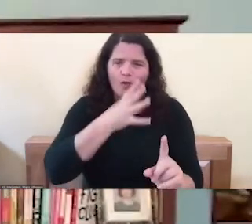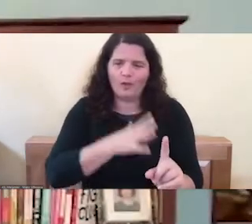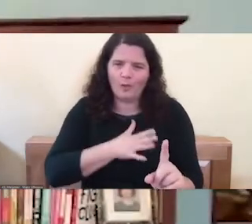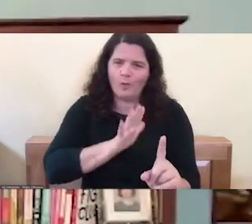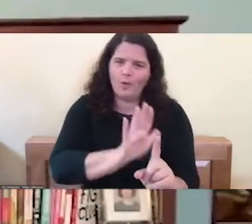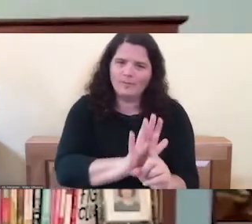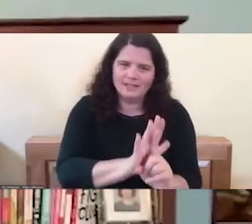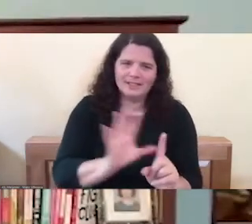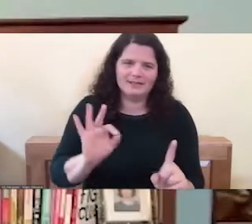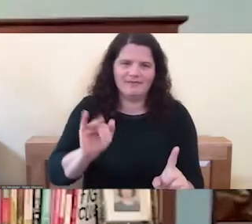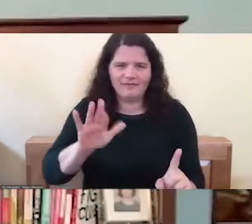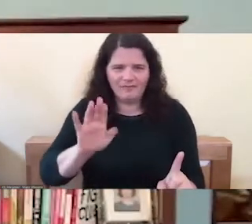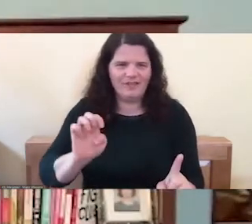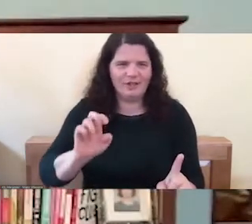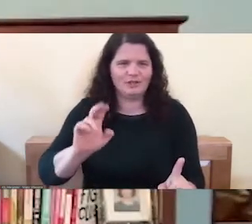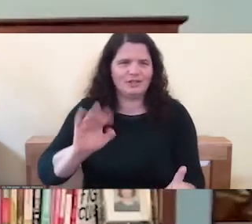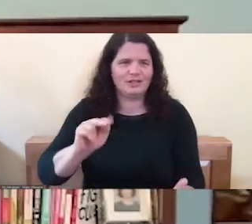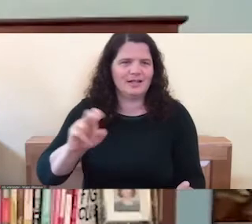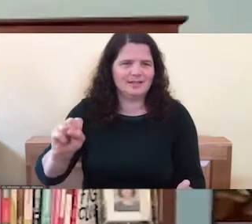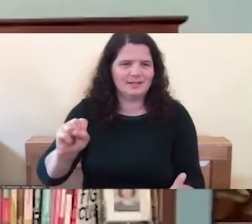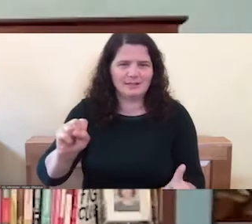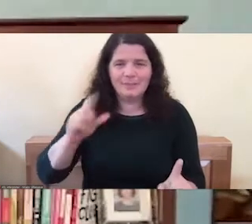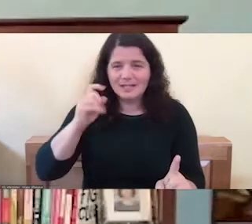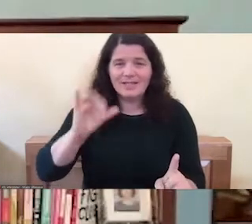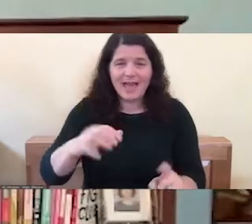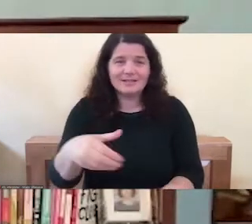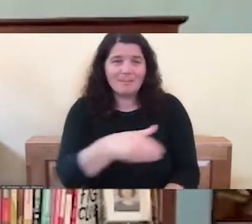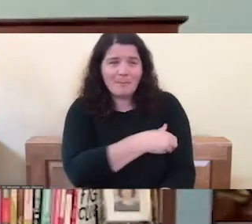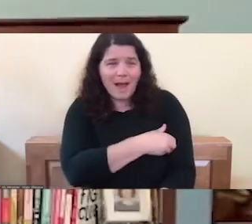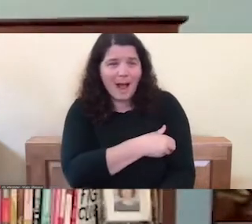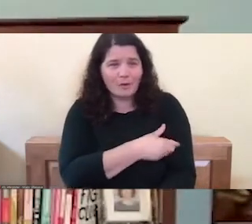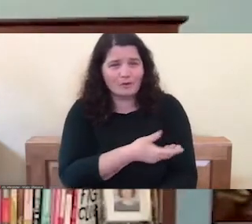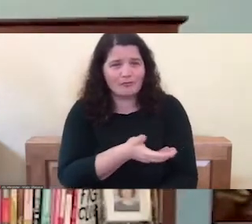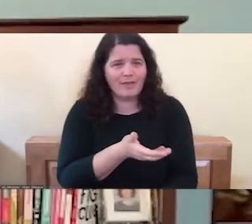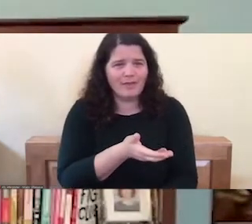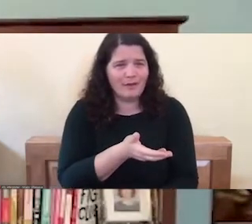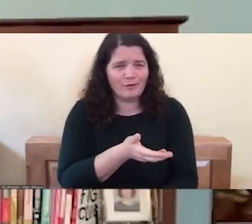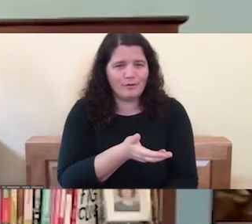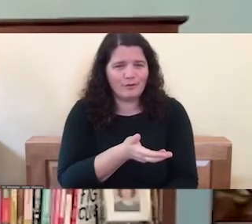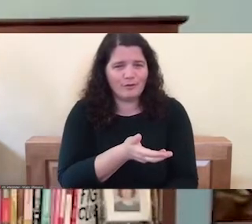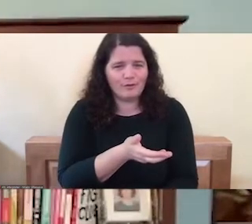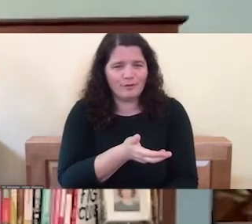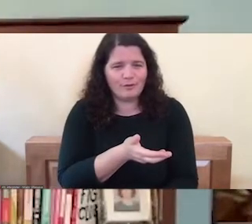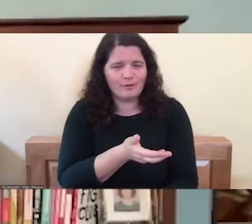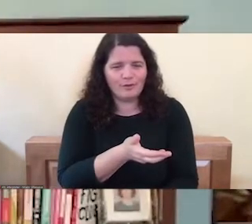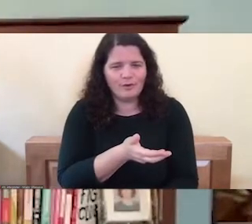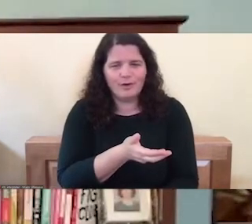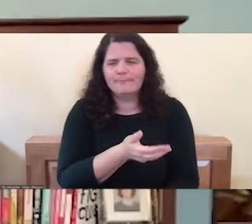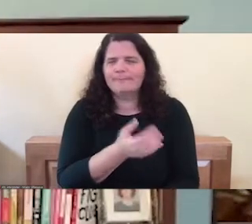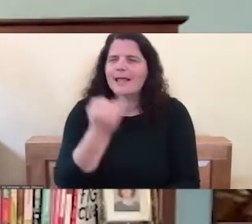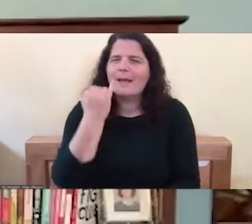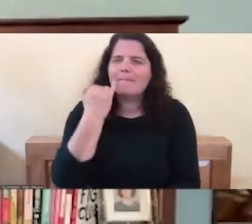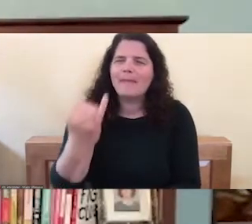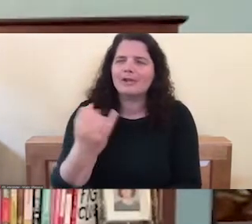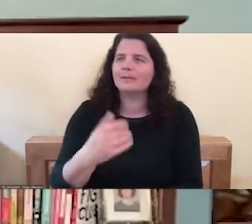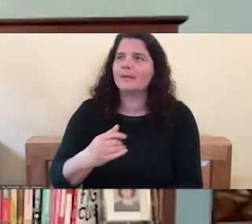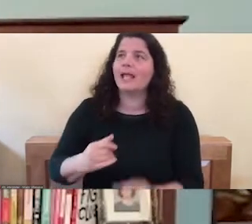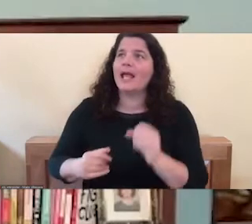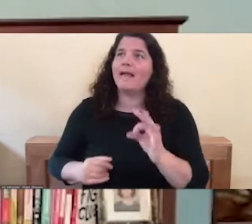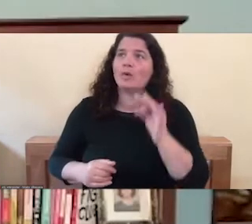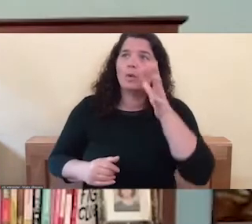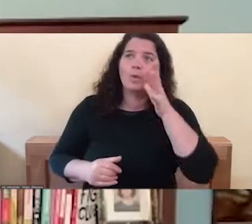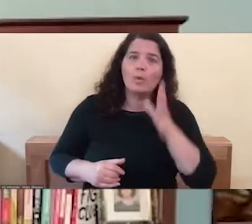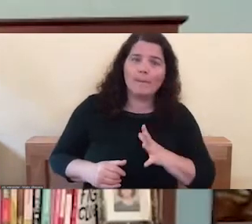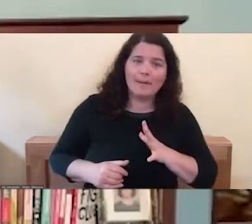that is a power source. And could you imagine if men, if women were fully